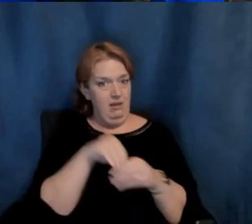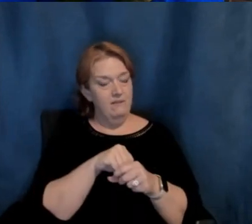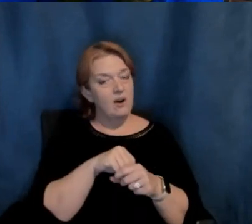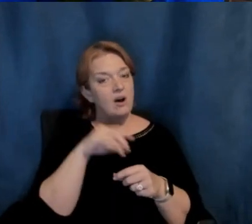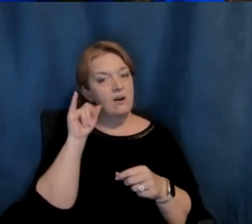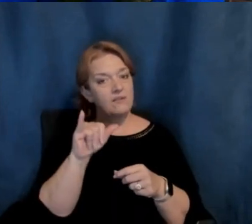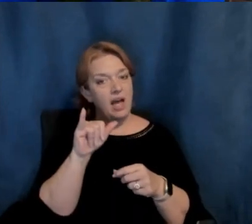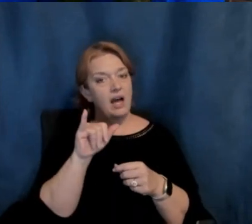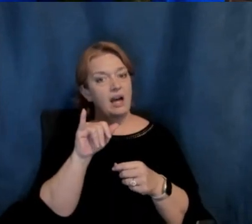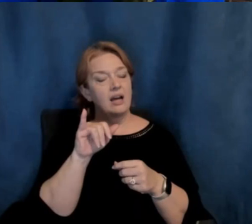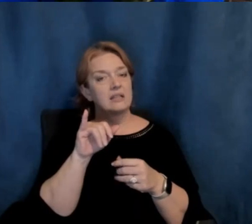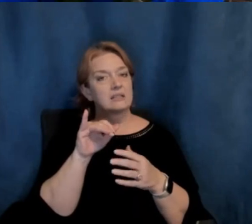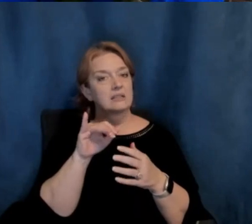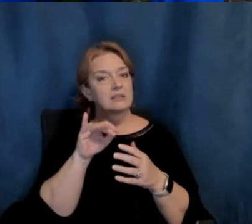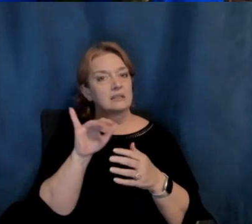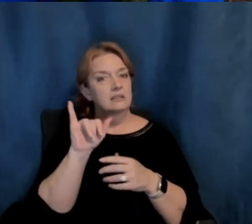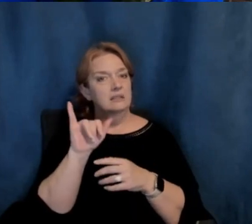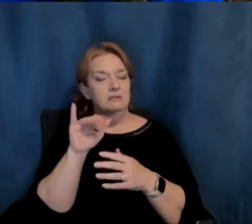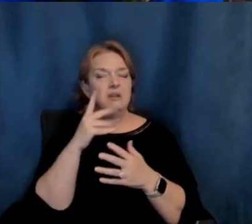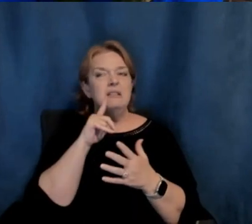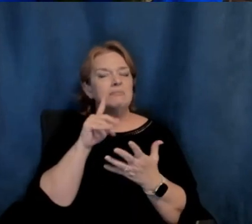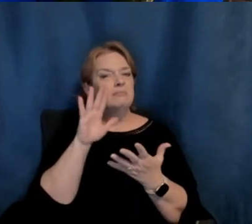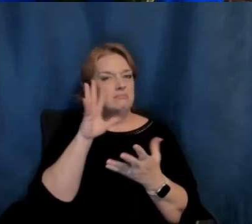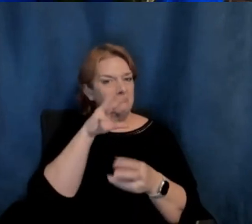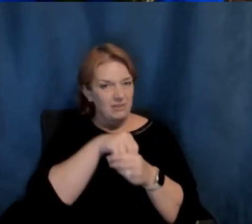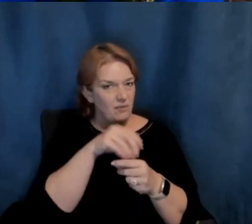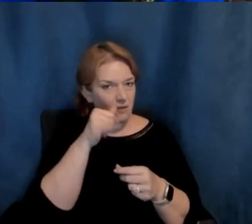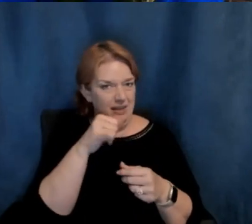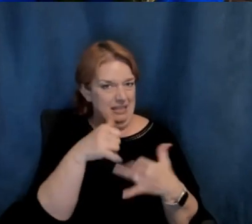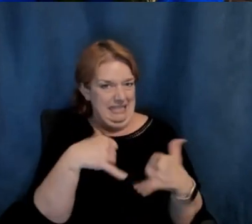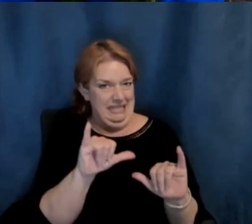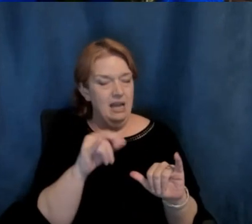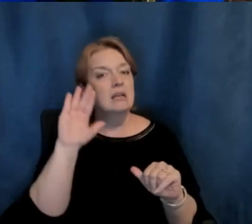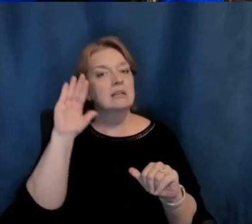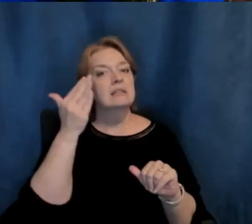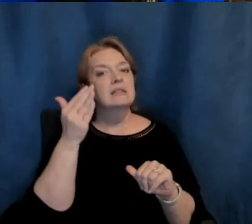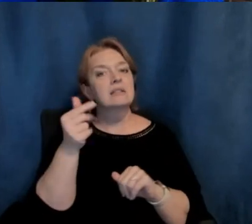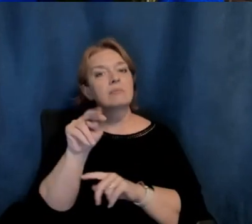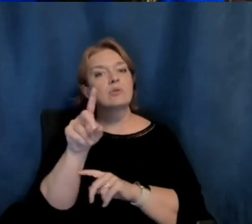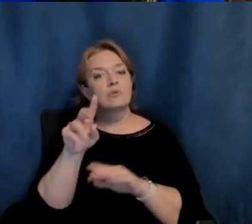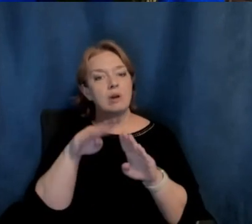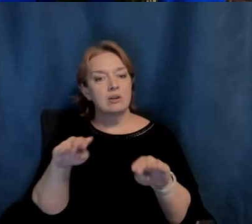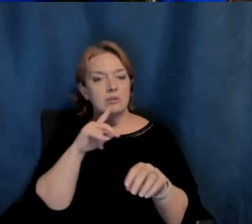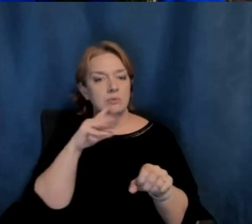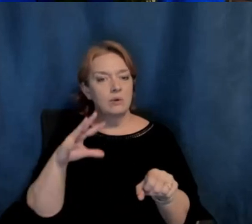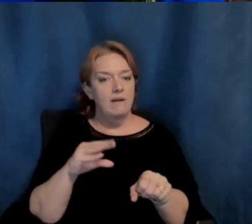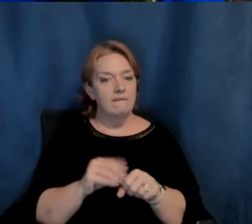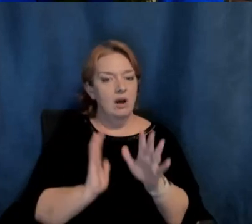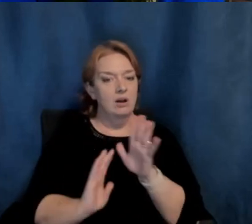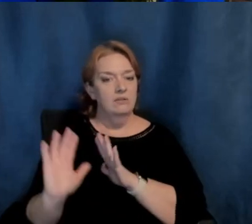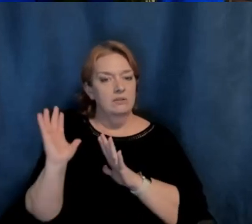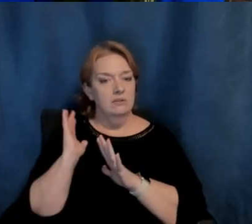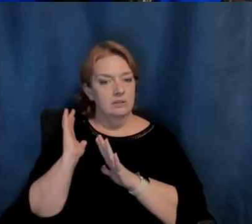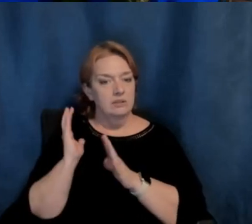It sounds like there were grandchildren of Steele's who maybe are still around or have descendants. Can you tell us more about that? Yes,